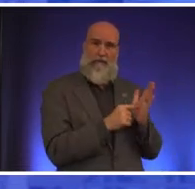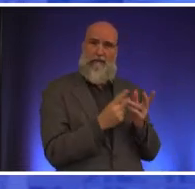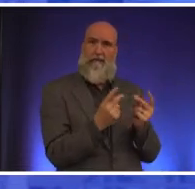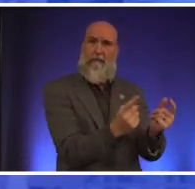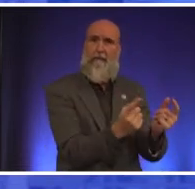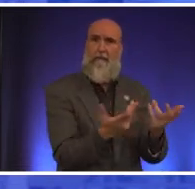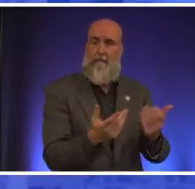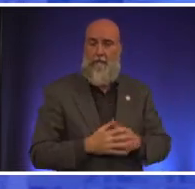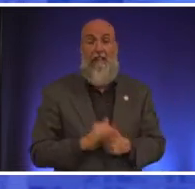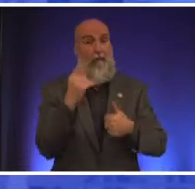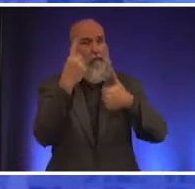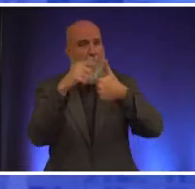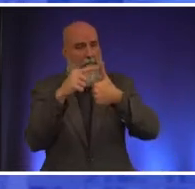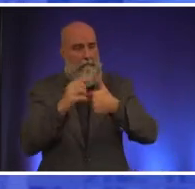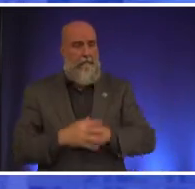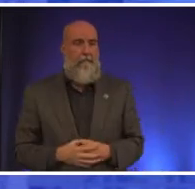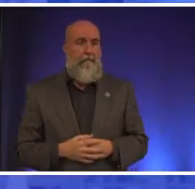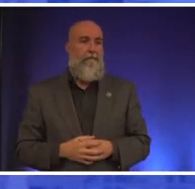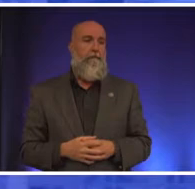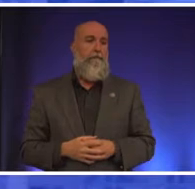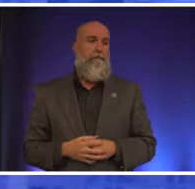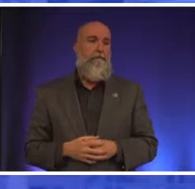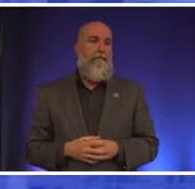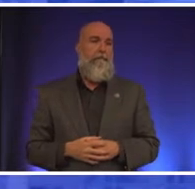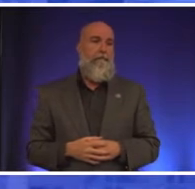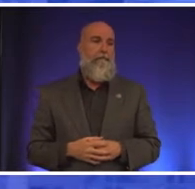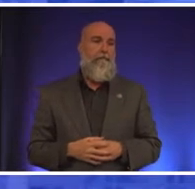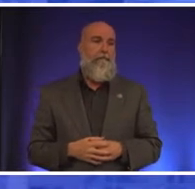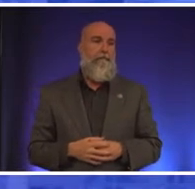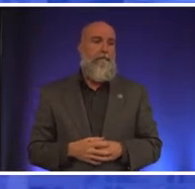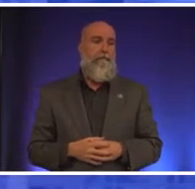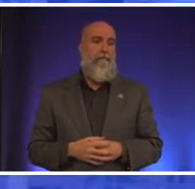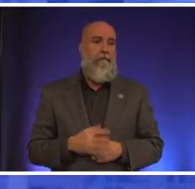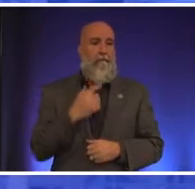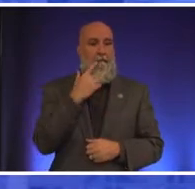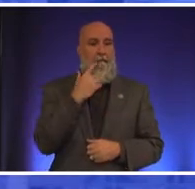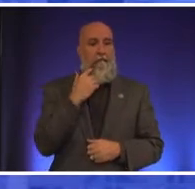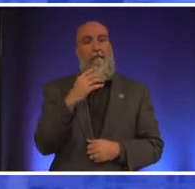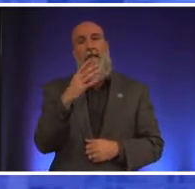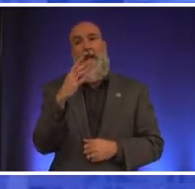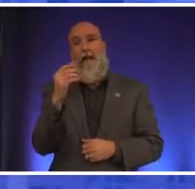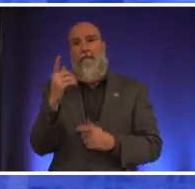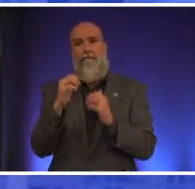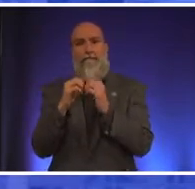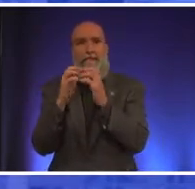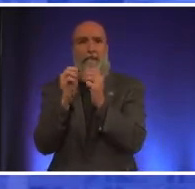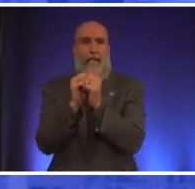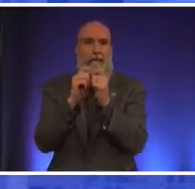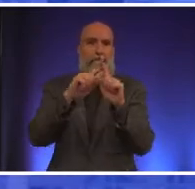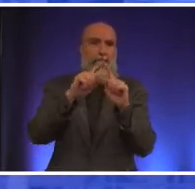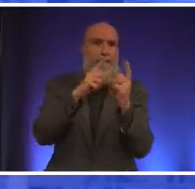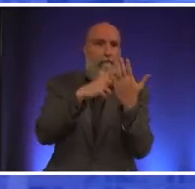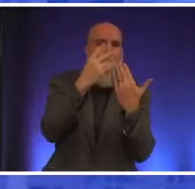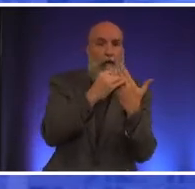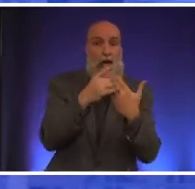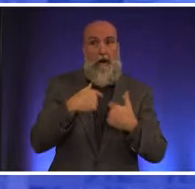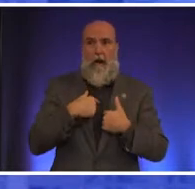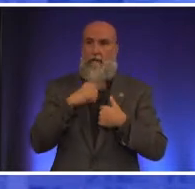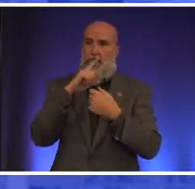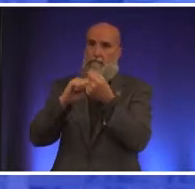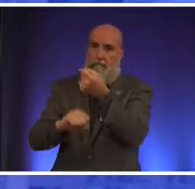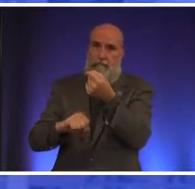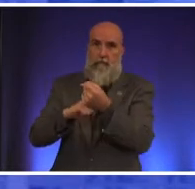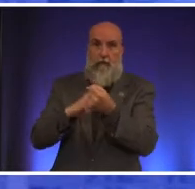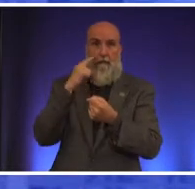that's one item we have to in the in the era of implementation of project connect as a as a strong advocate for